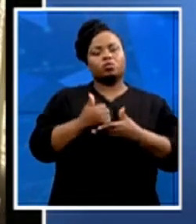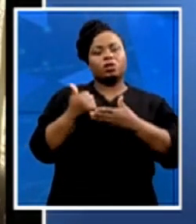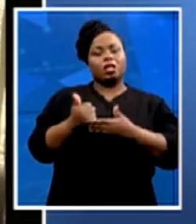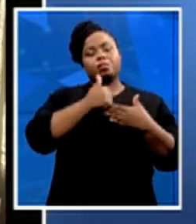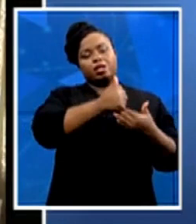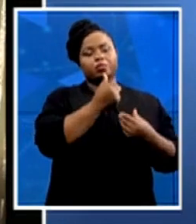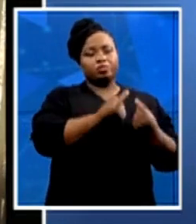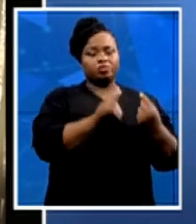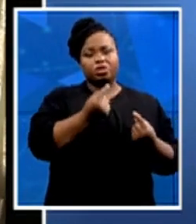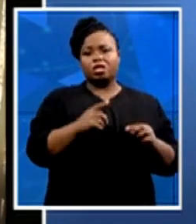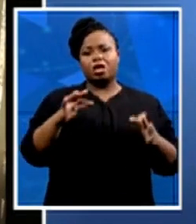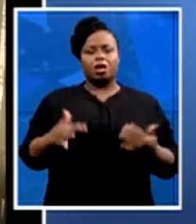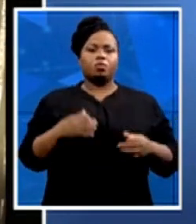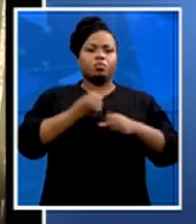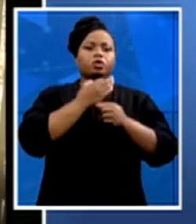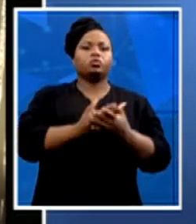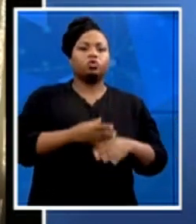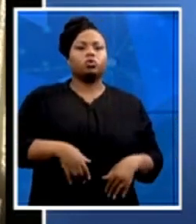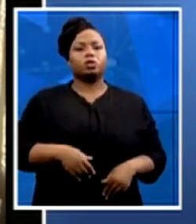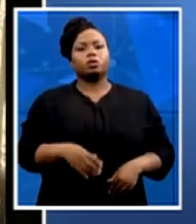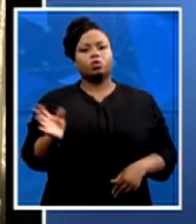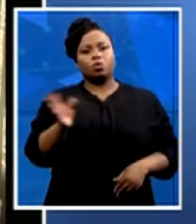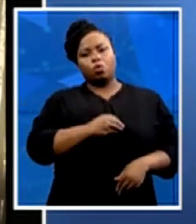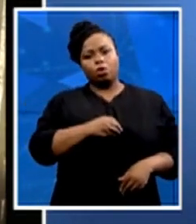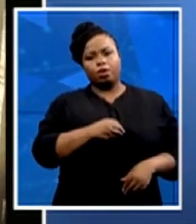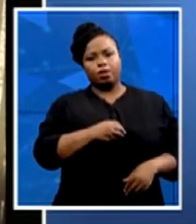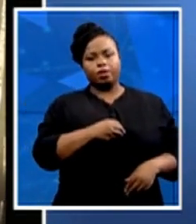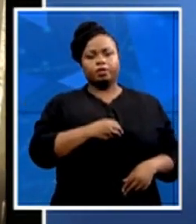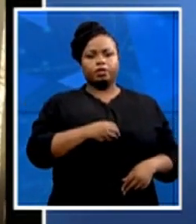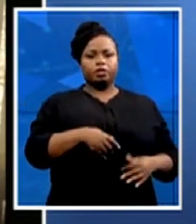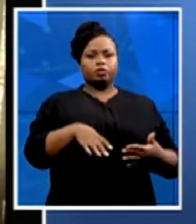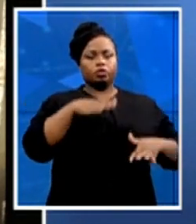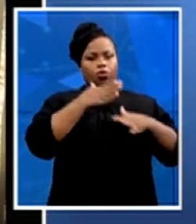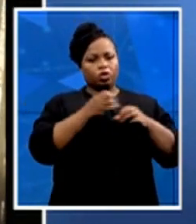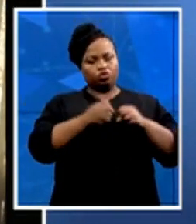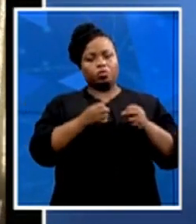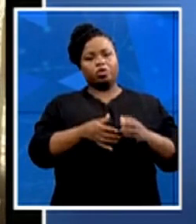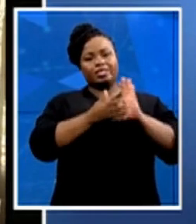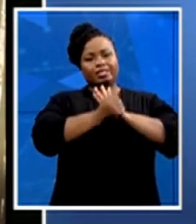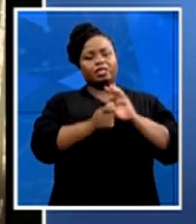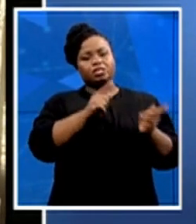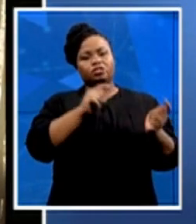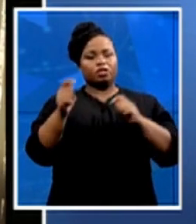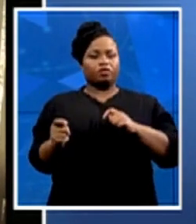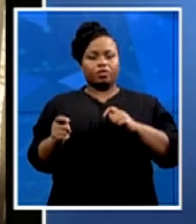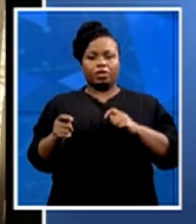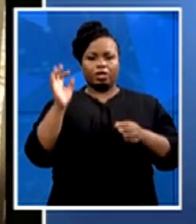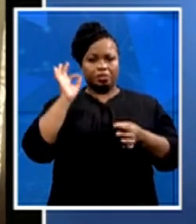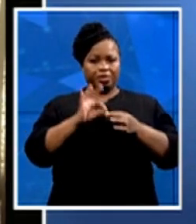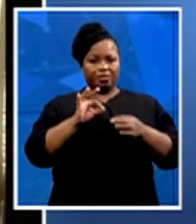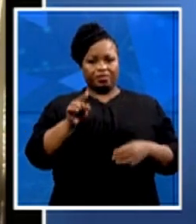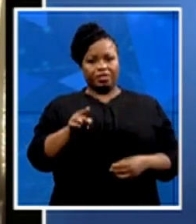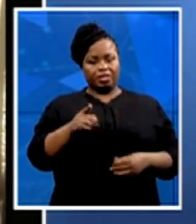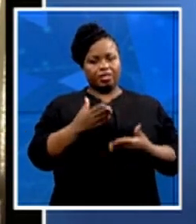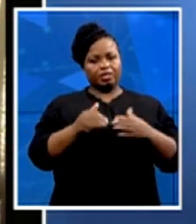into a workshop or skills transfer particular setting to what do you do with the